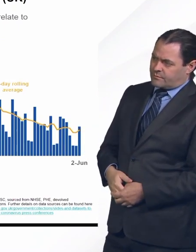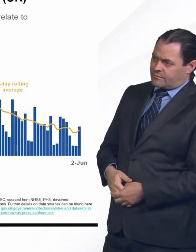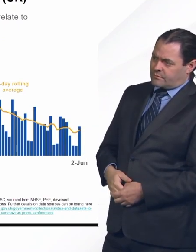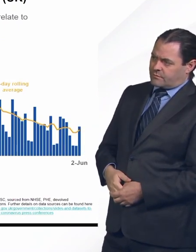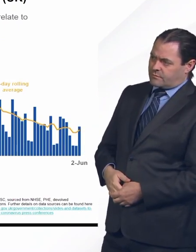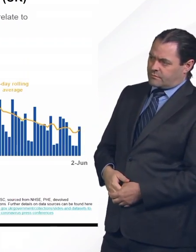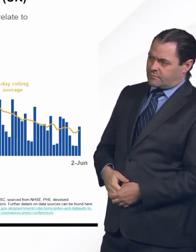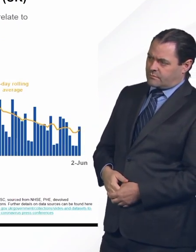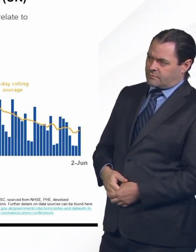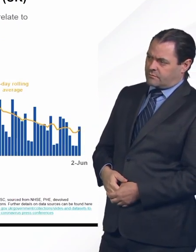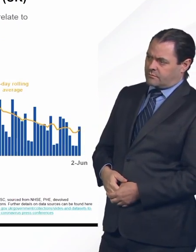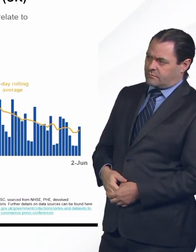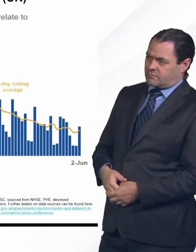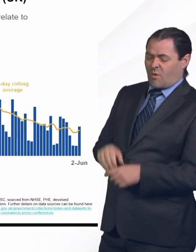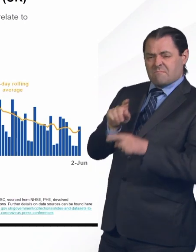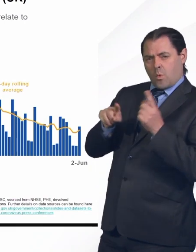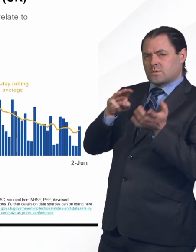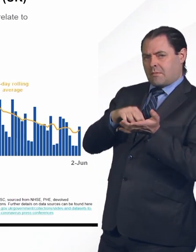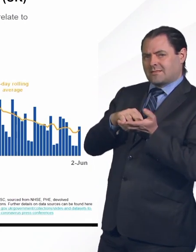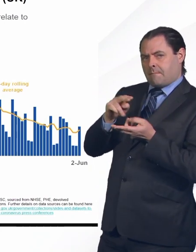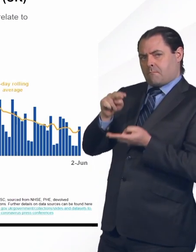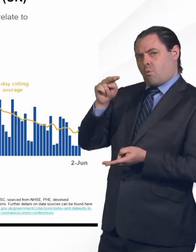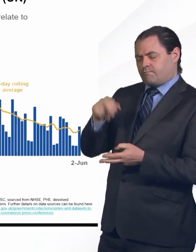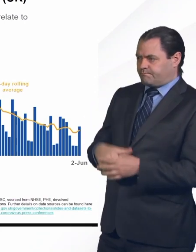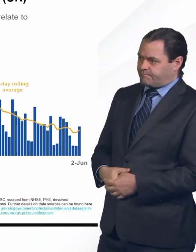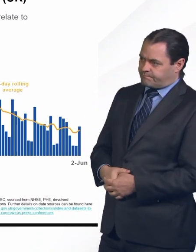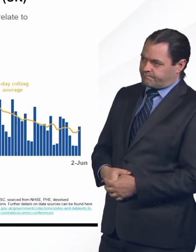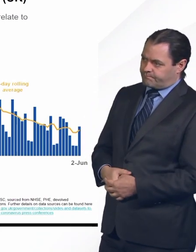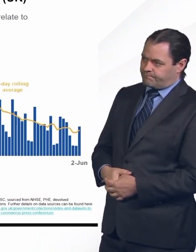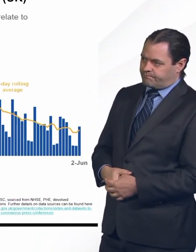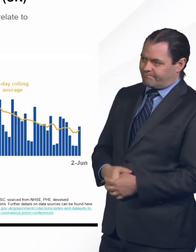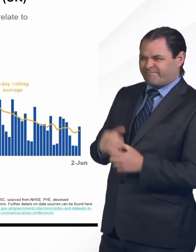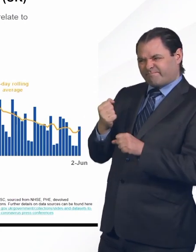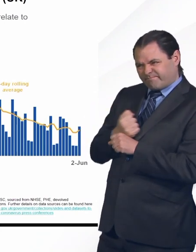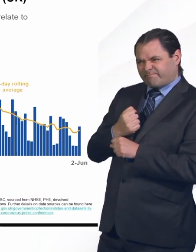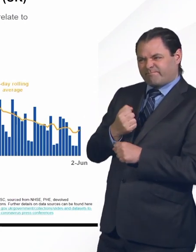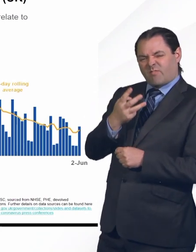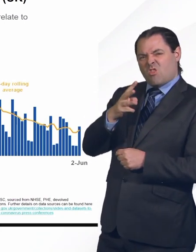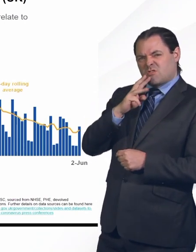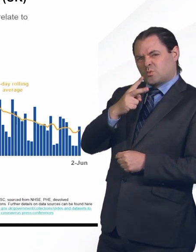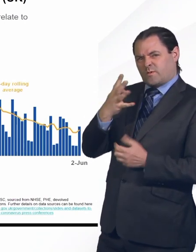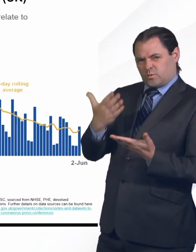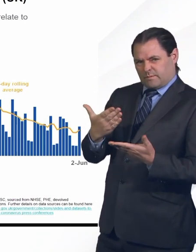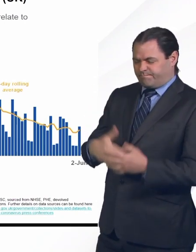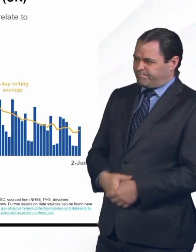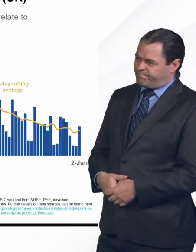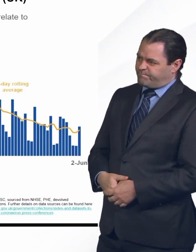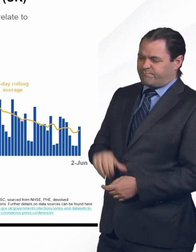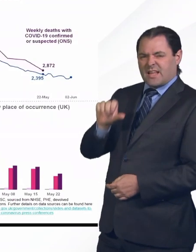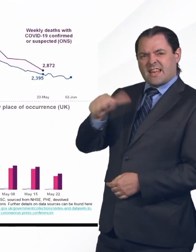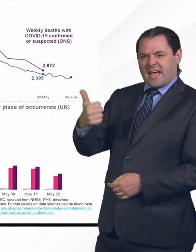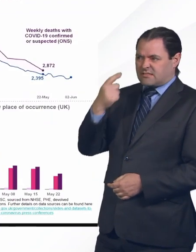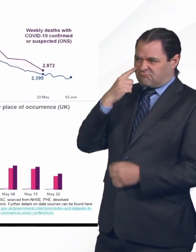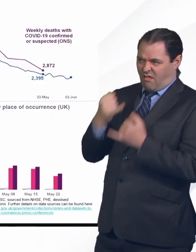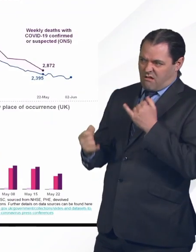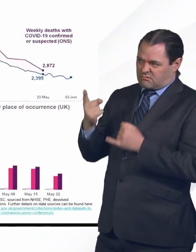most Mondays. And sadly, the figure is 324 today. Next slide, final